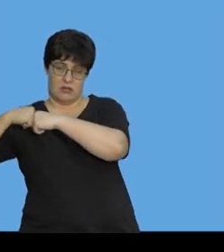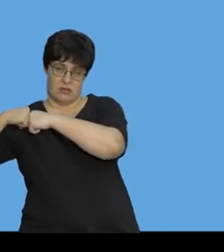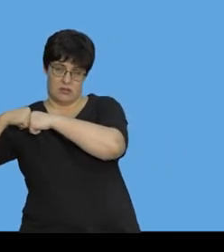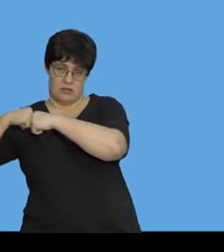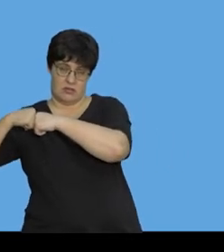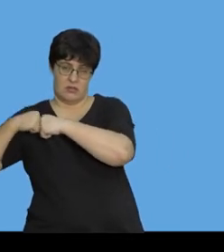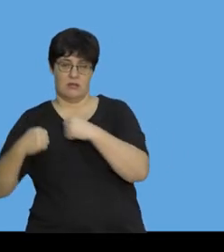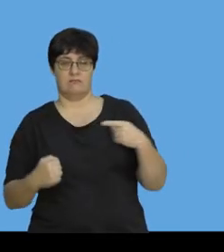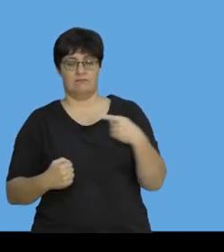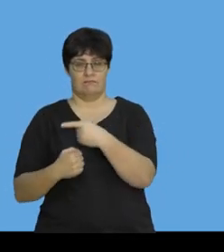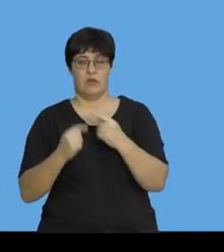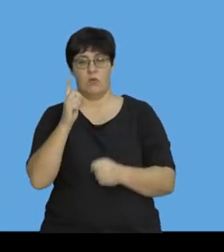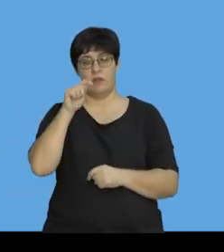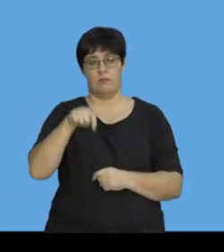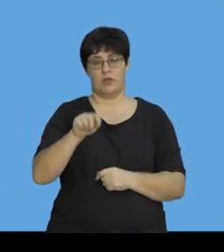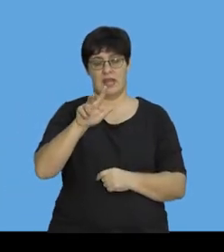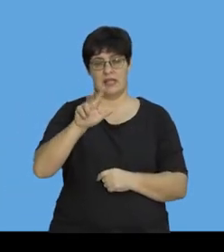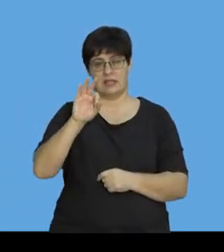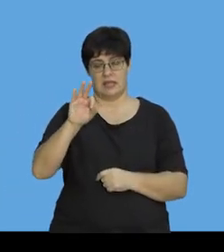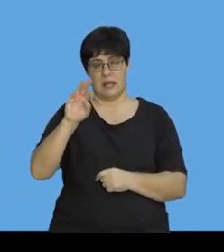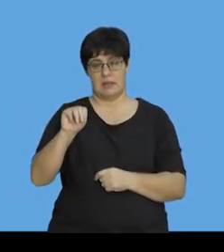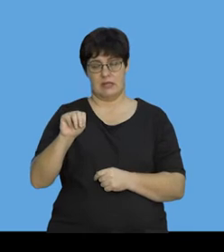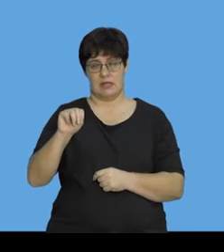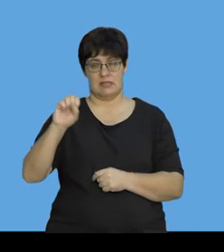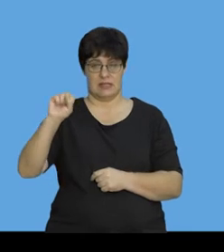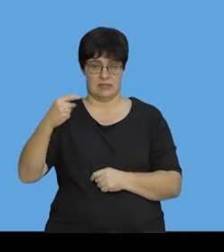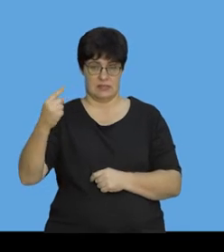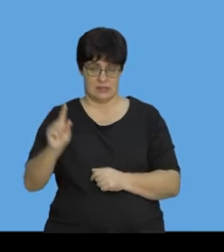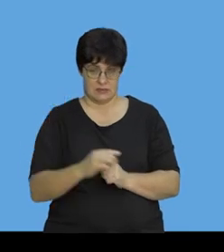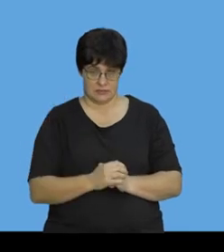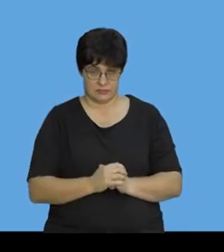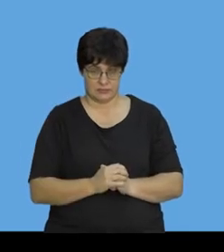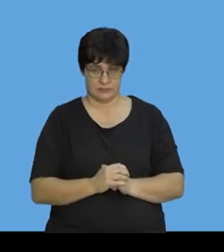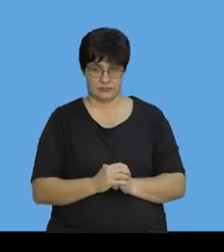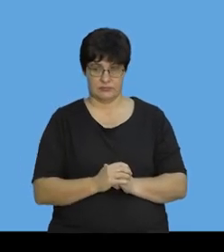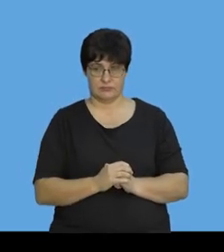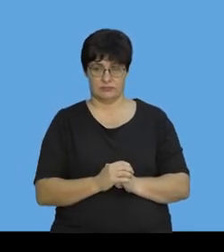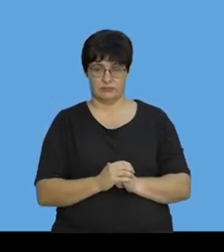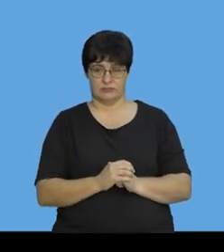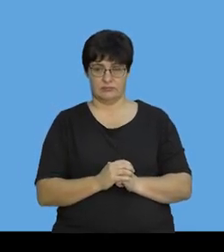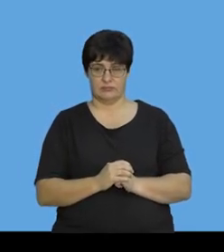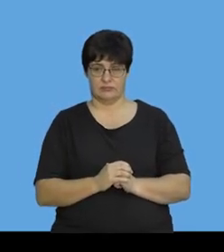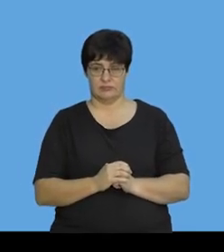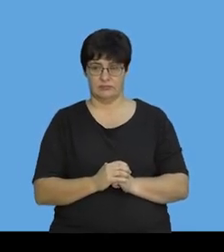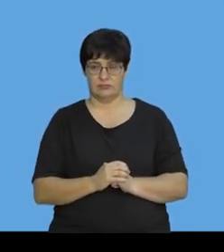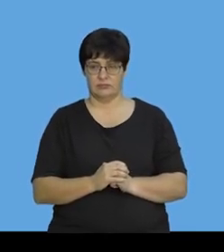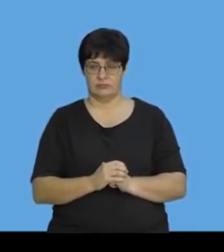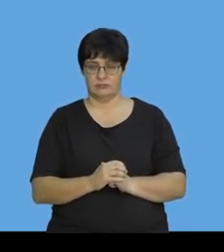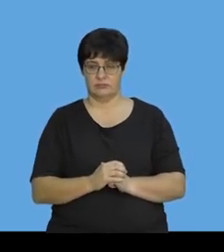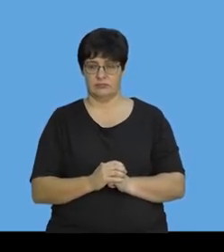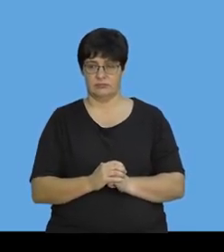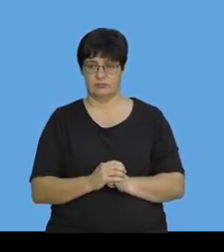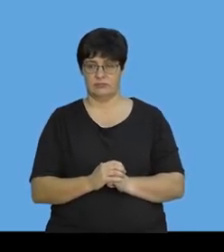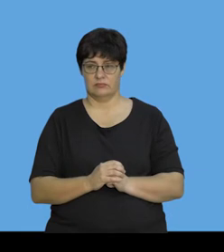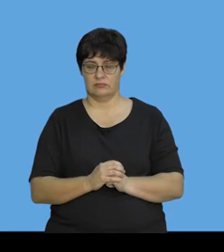object and they're going at 1,83 meters per second. I'm trying to think about it. I did get myself in.